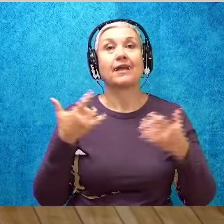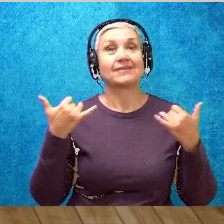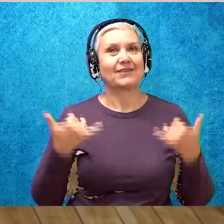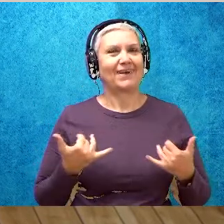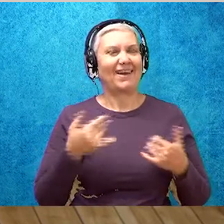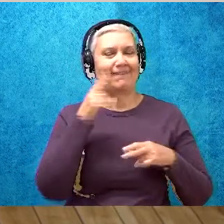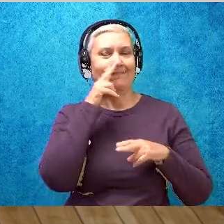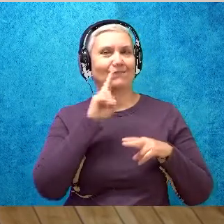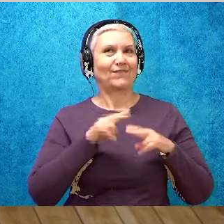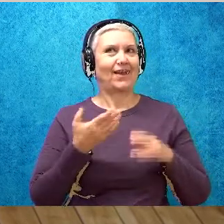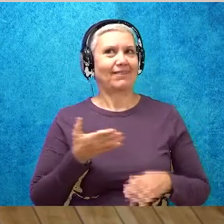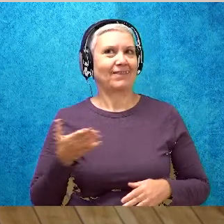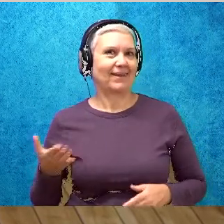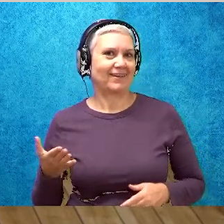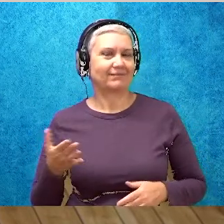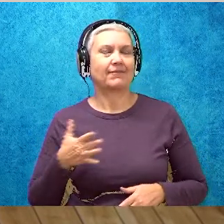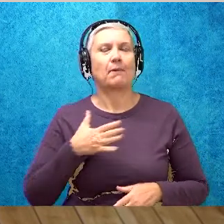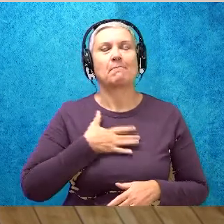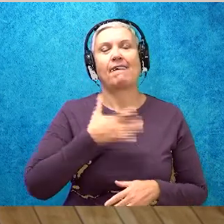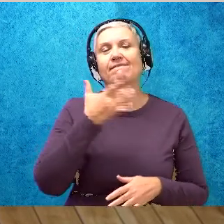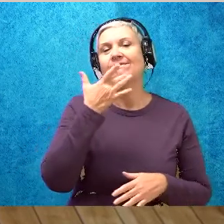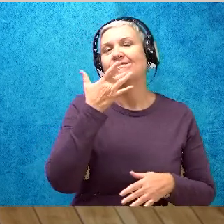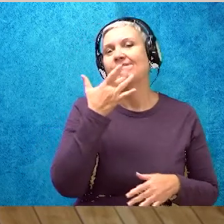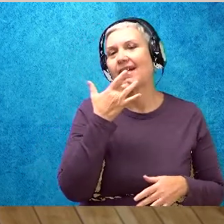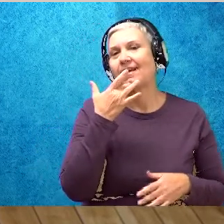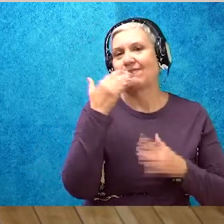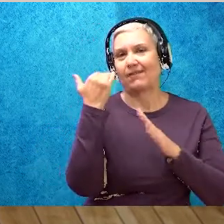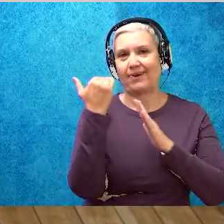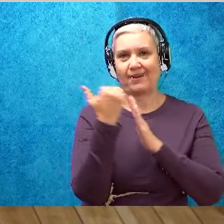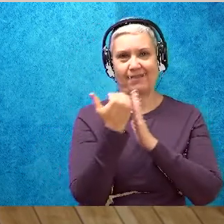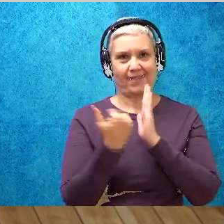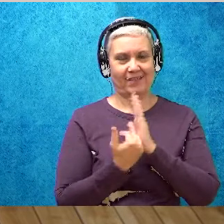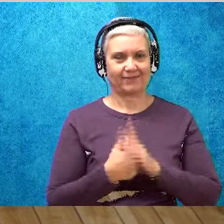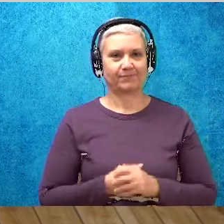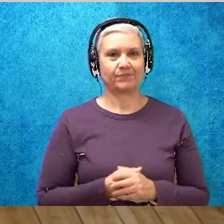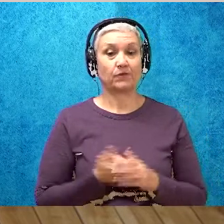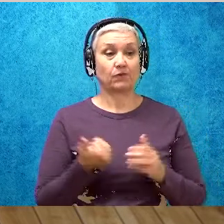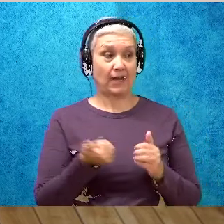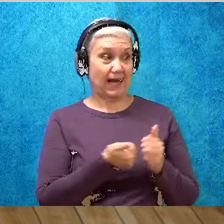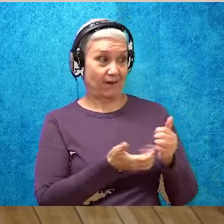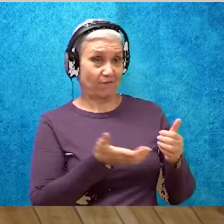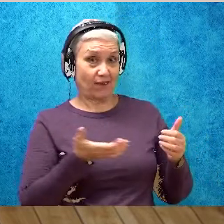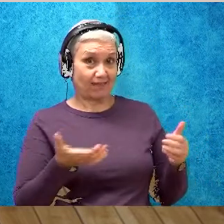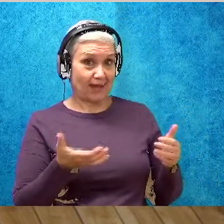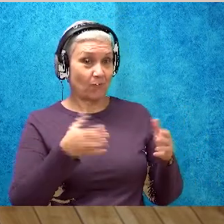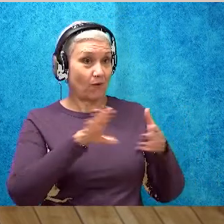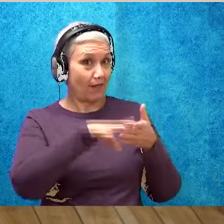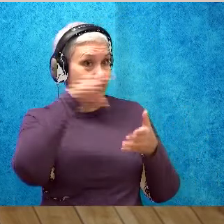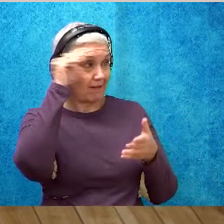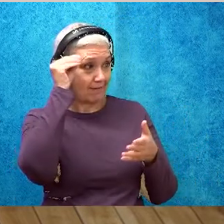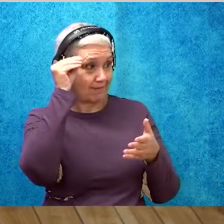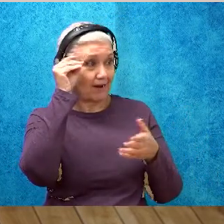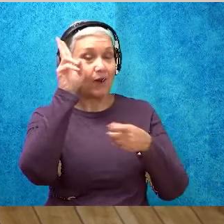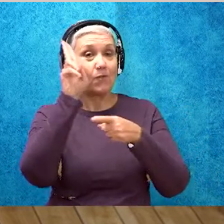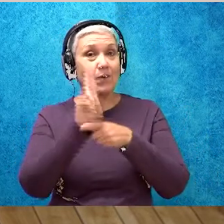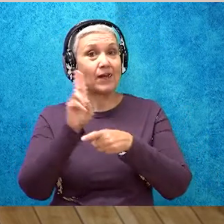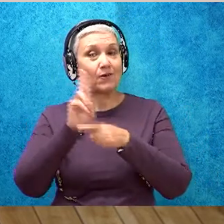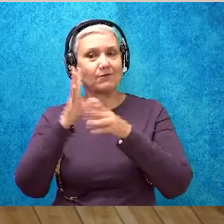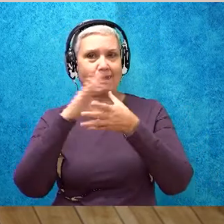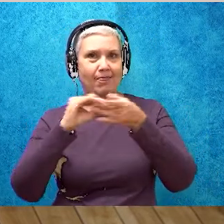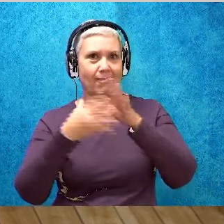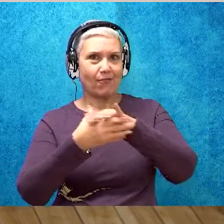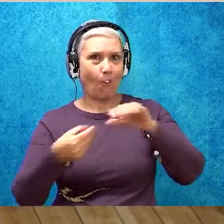fun stuff. This is, I think, my favorite part of the lesson, because we take everything we learned, and then we use it in the story.